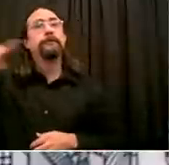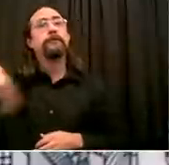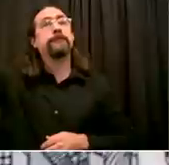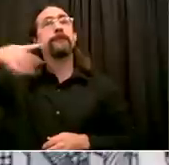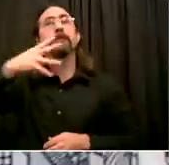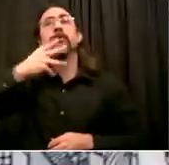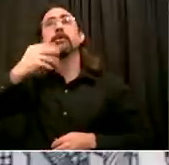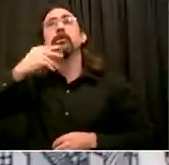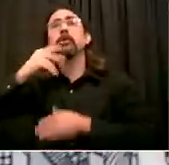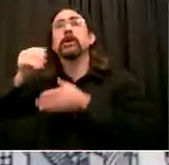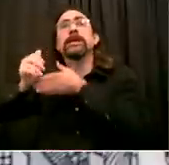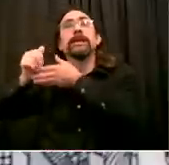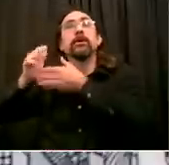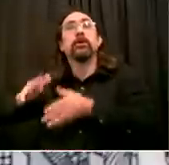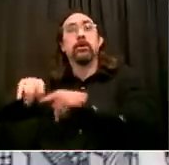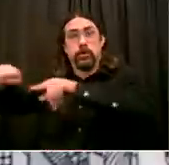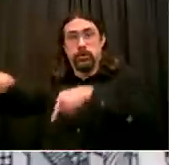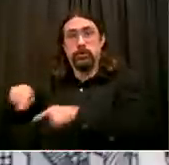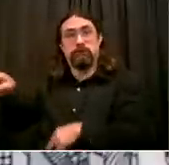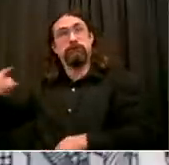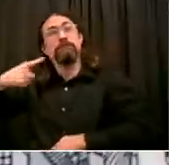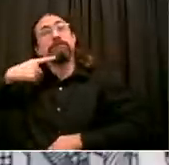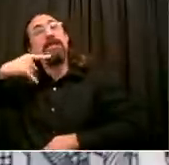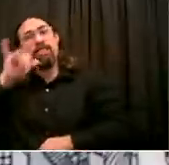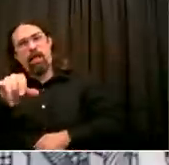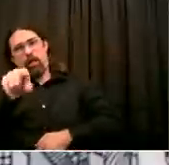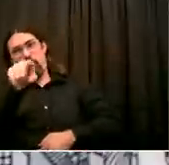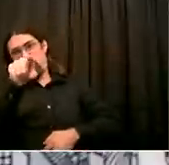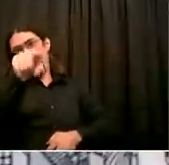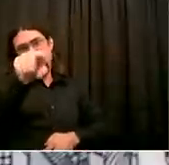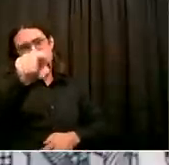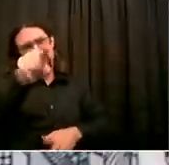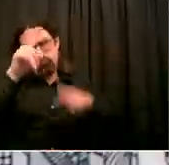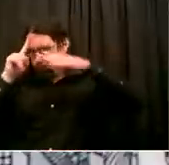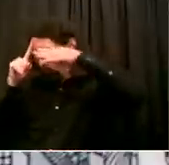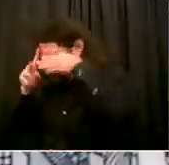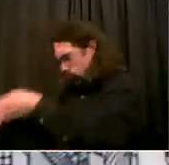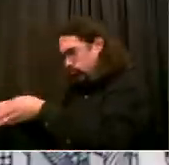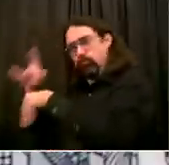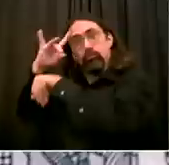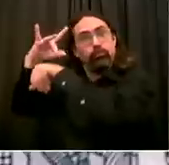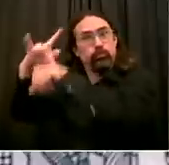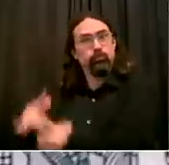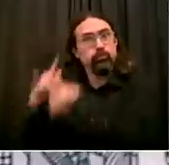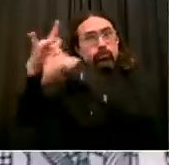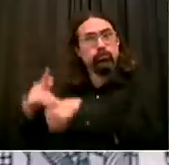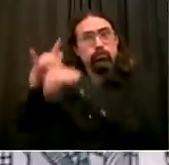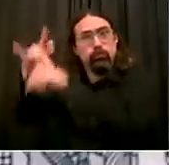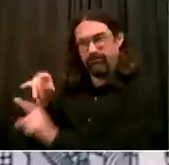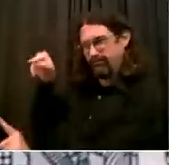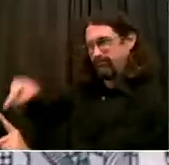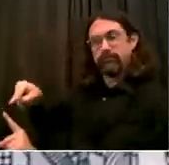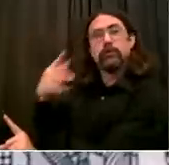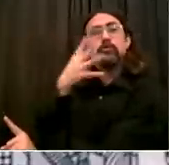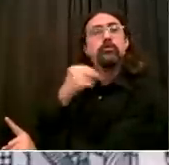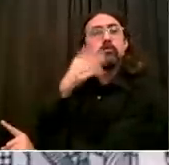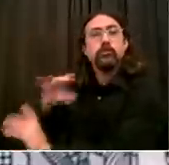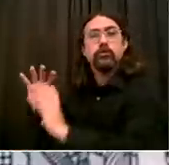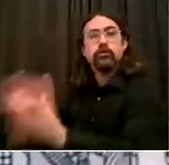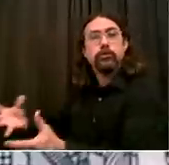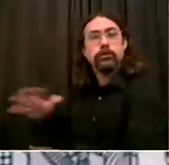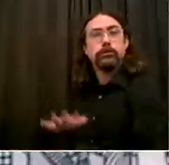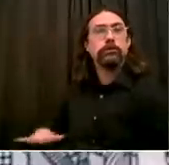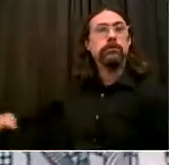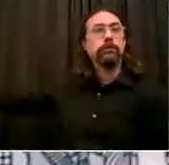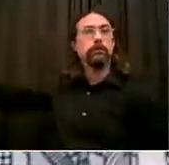release. Just what do you say in response to these claims by these Orthodox Jewish